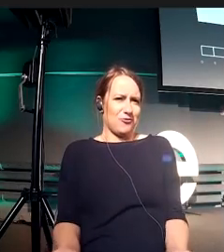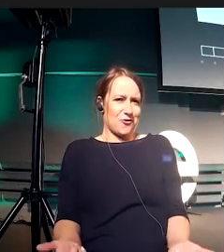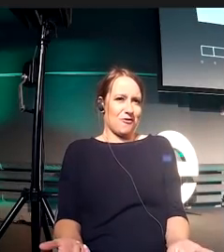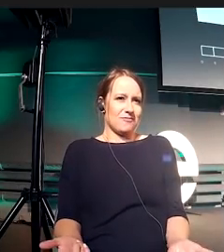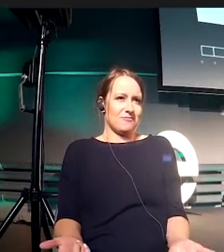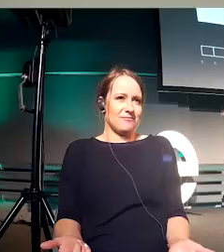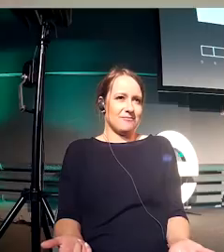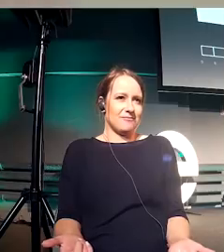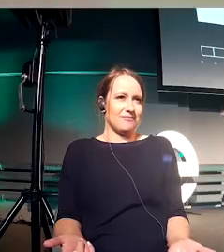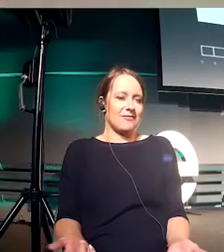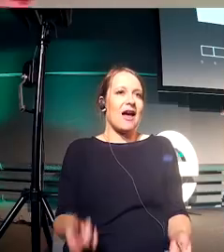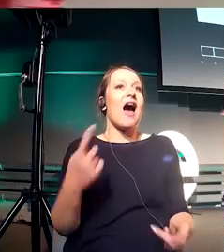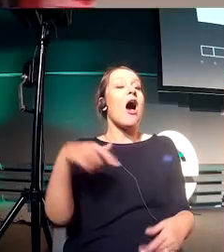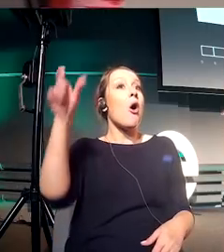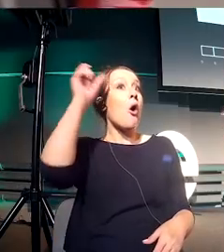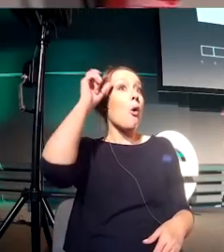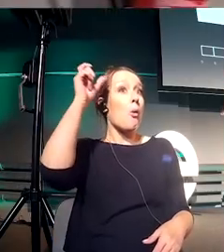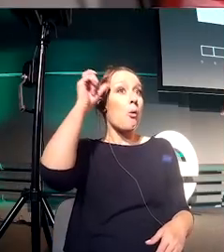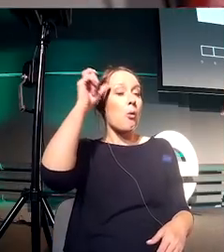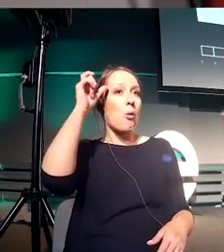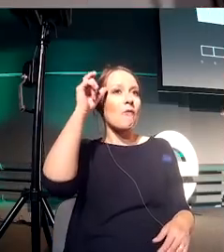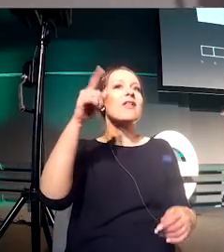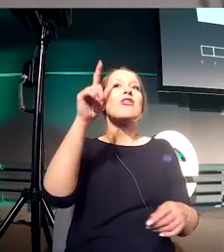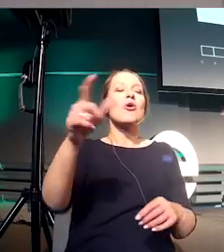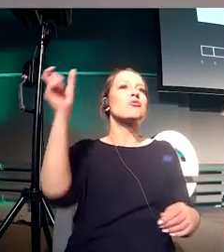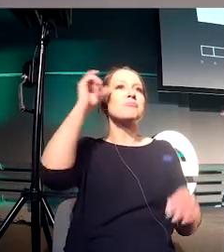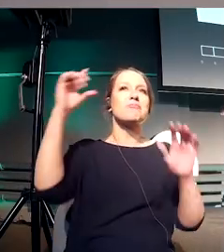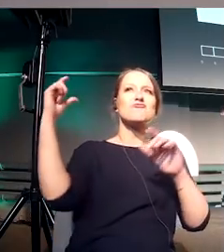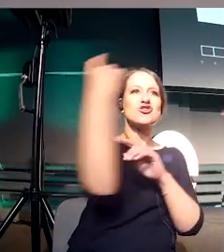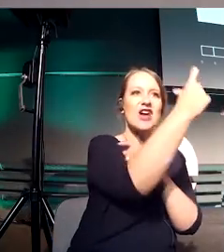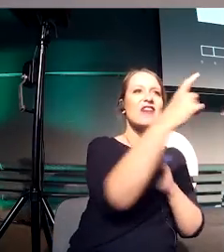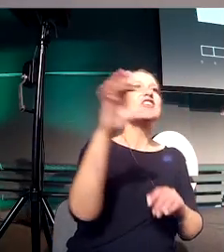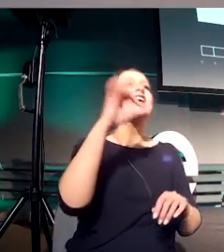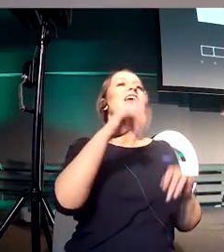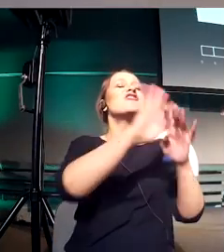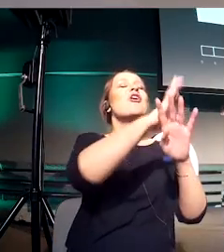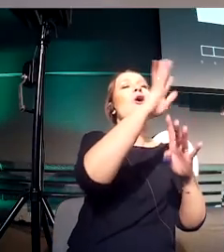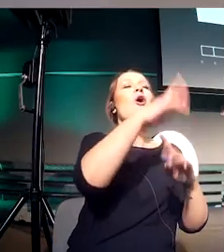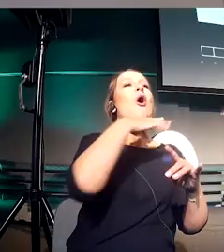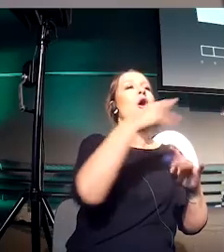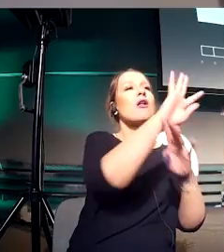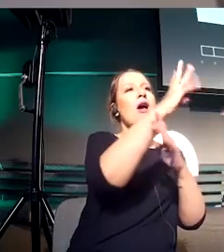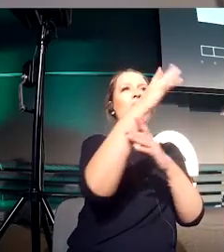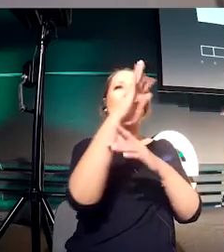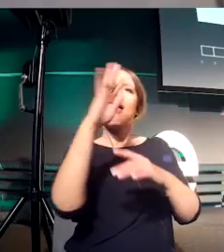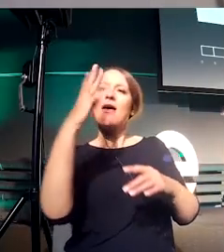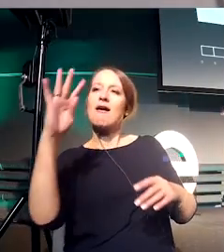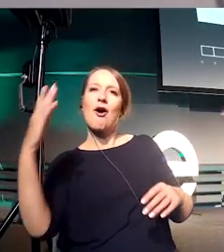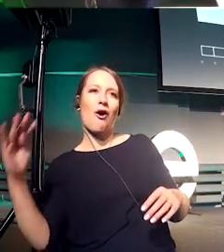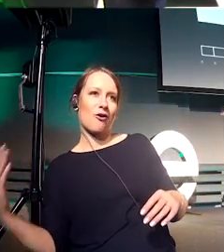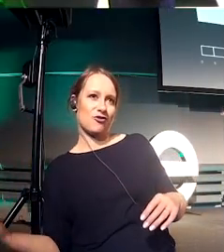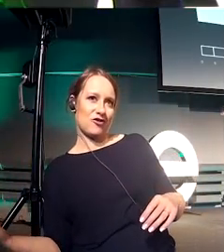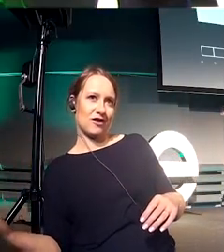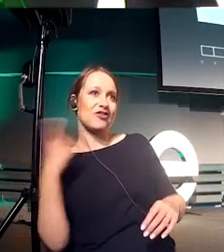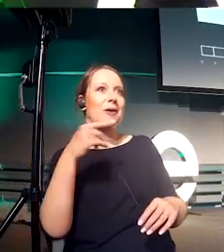It's color is orange, and I needed different tints to create a ratio that will fit good into different designs. So what do we do all the time?